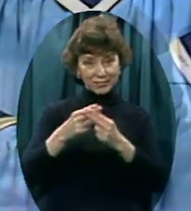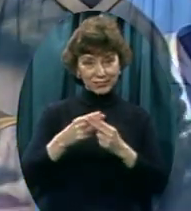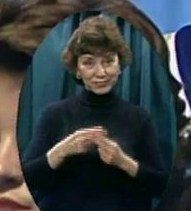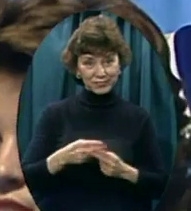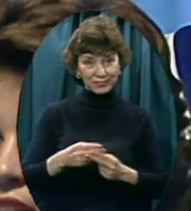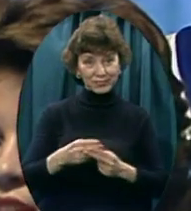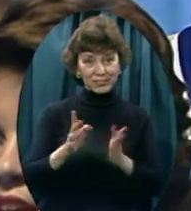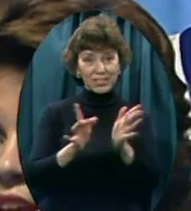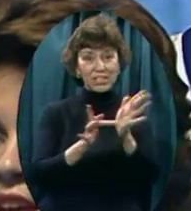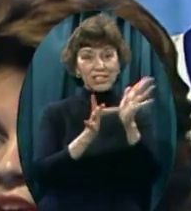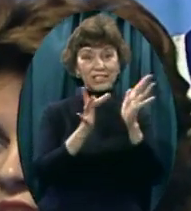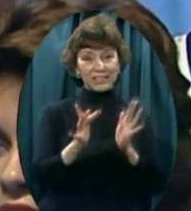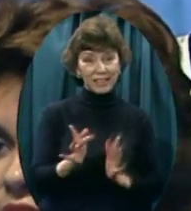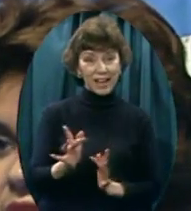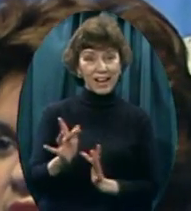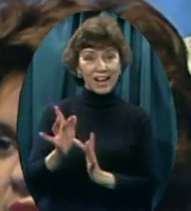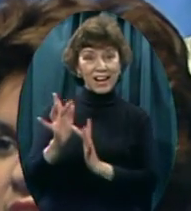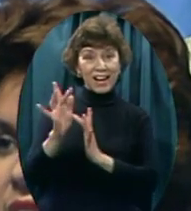Jesus.